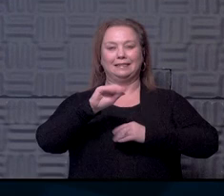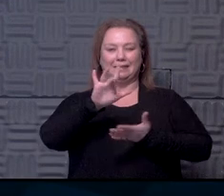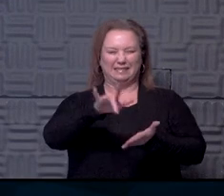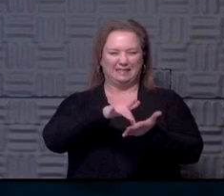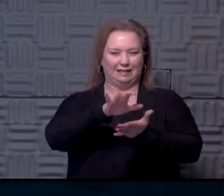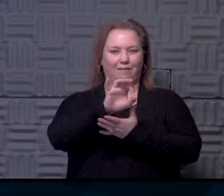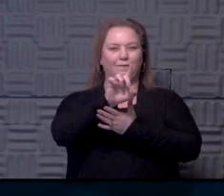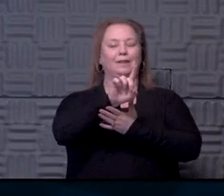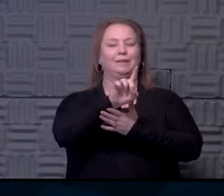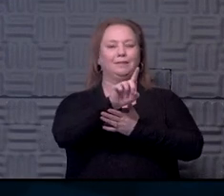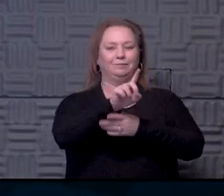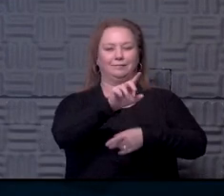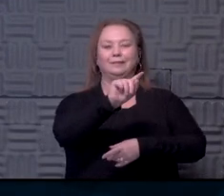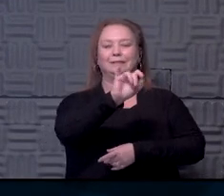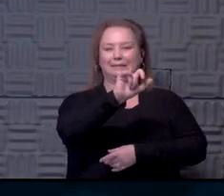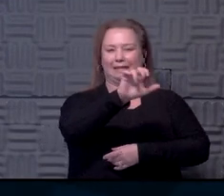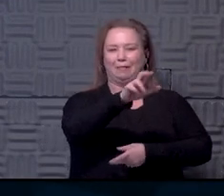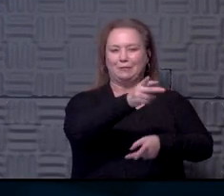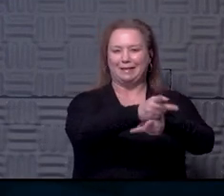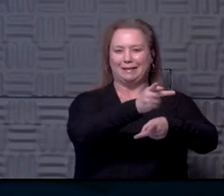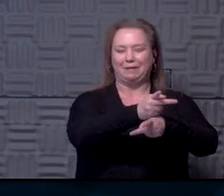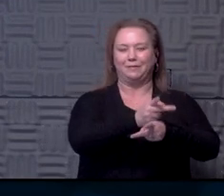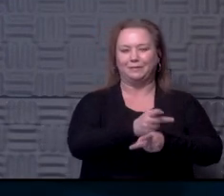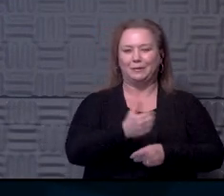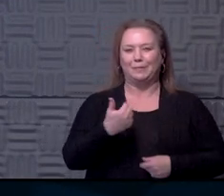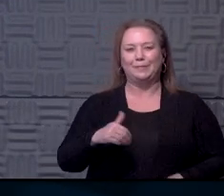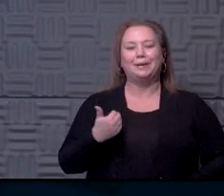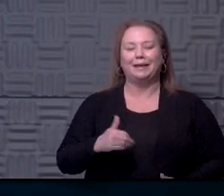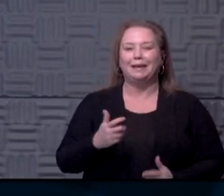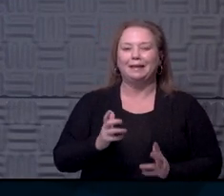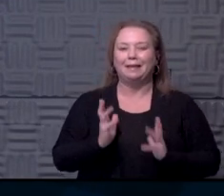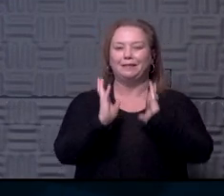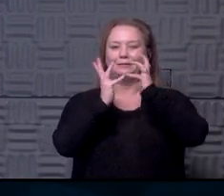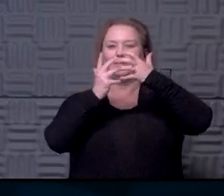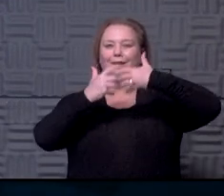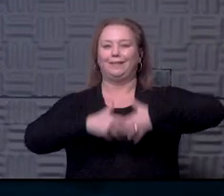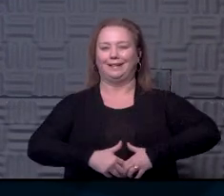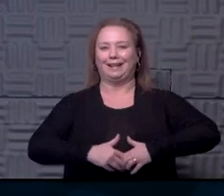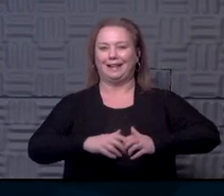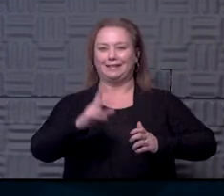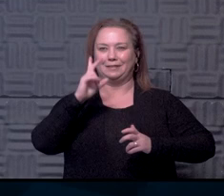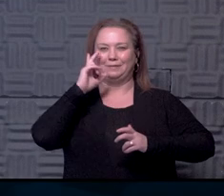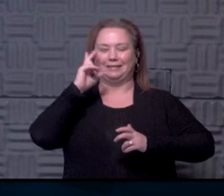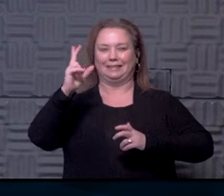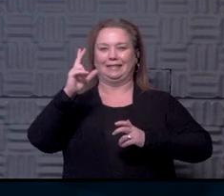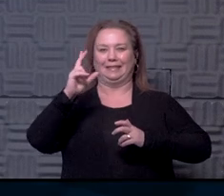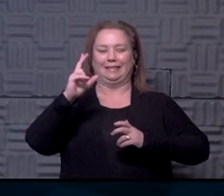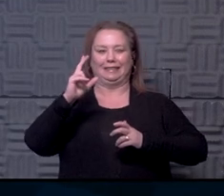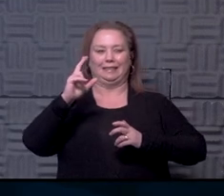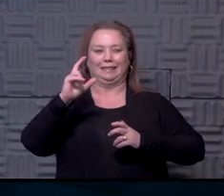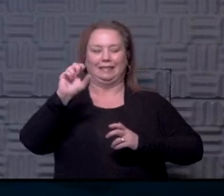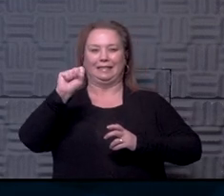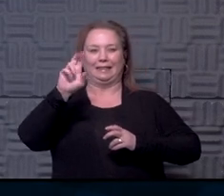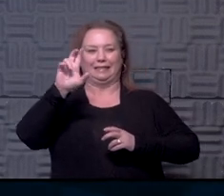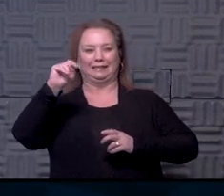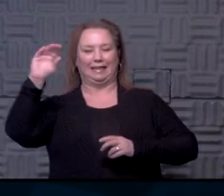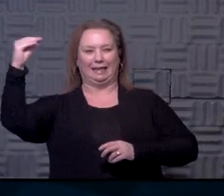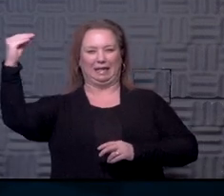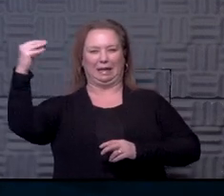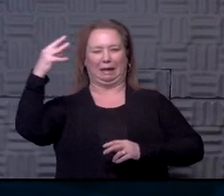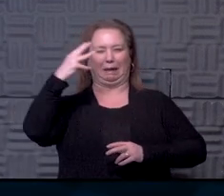really covered with Taylor. Lots of things seem to be falling in line as the sun is creating evidence. Yeah, the sun's killing me.